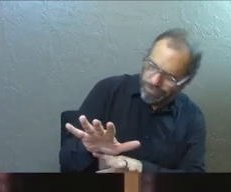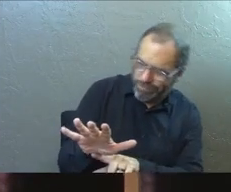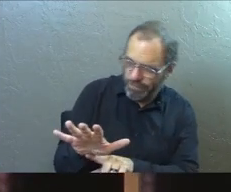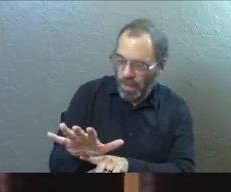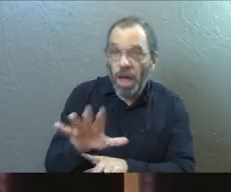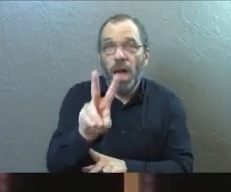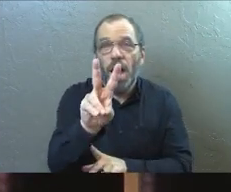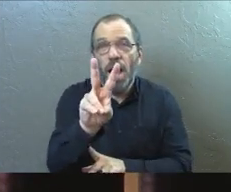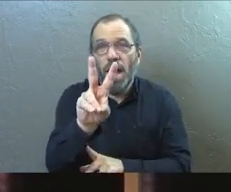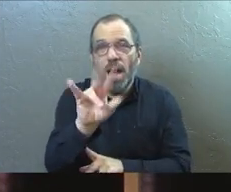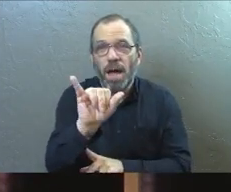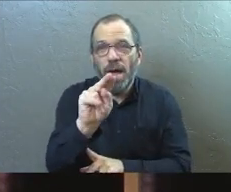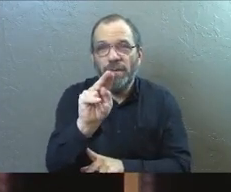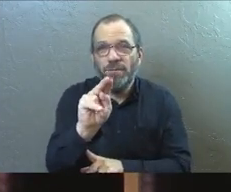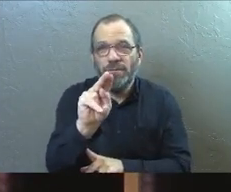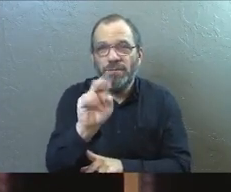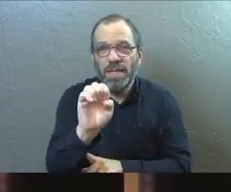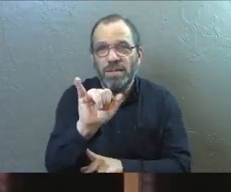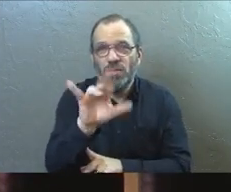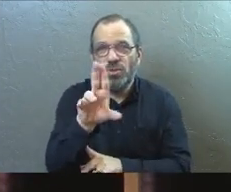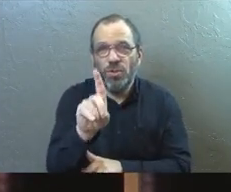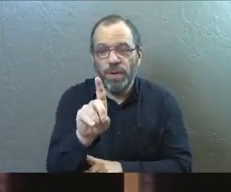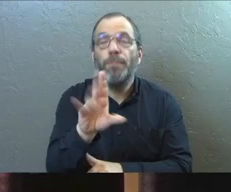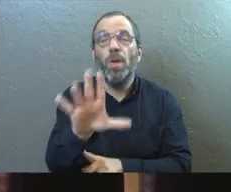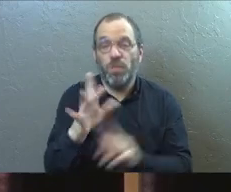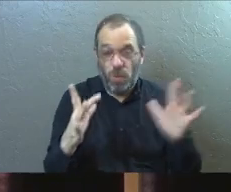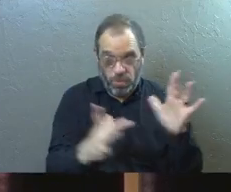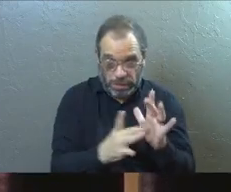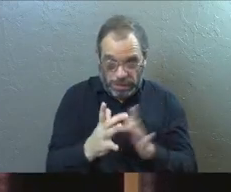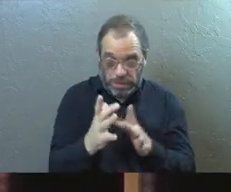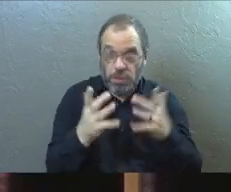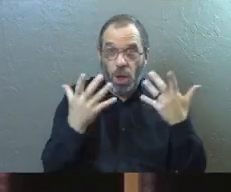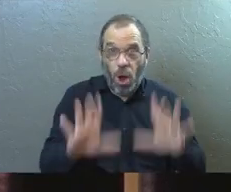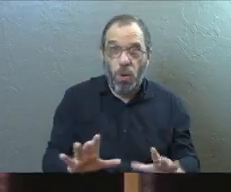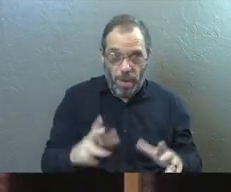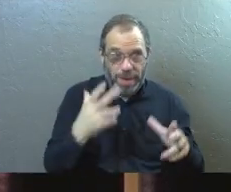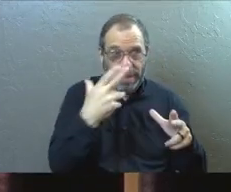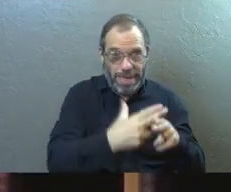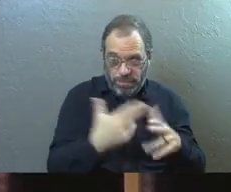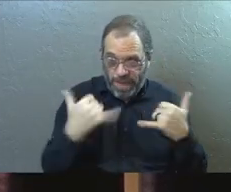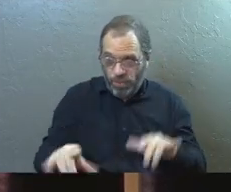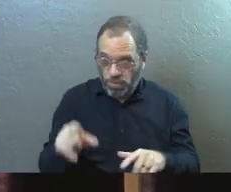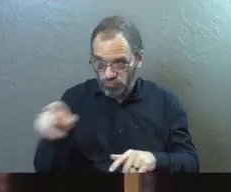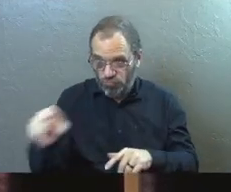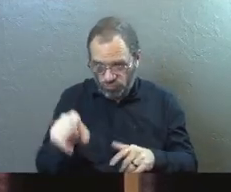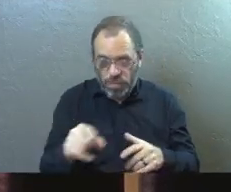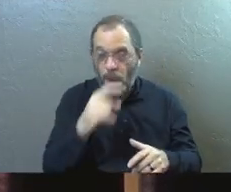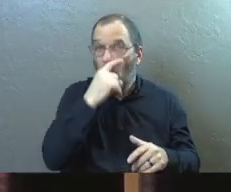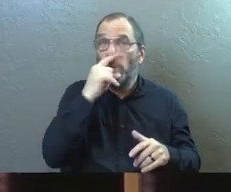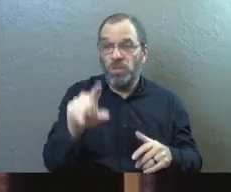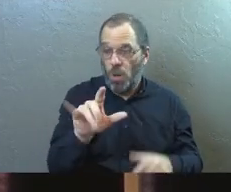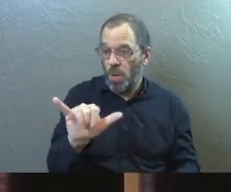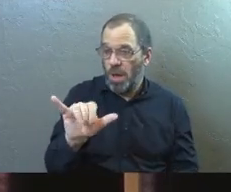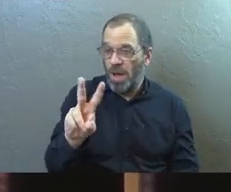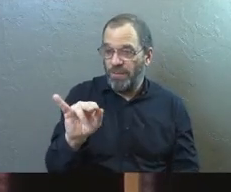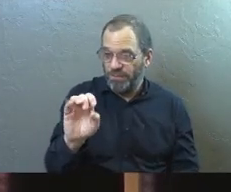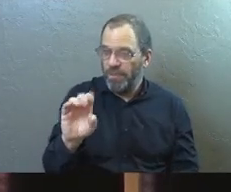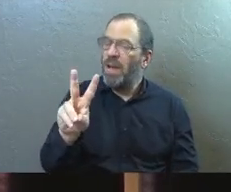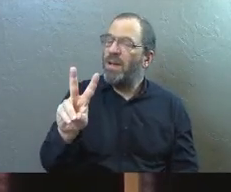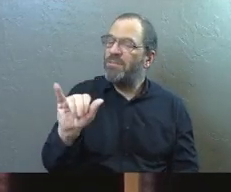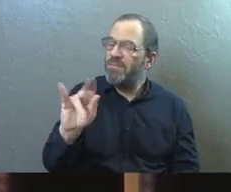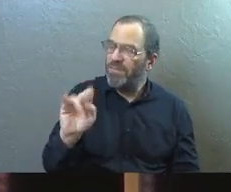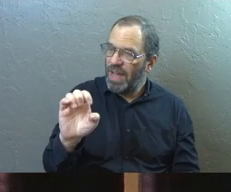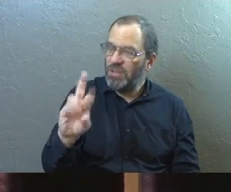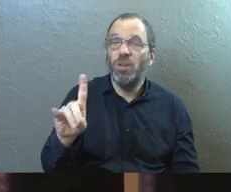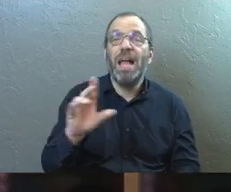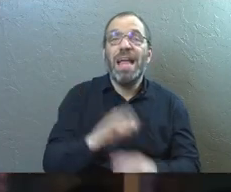The vineyard. So Jesus has already named all the players. So in the vineyard, you've got the vine. And